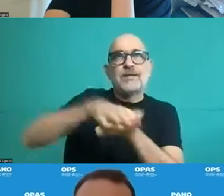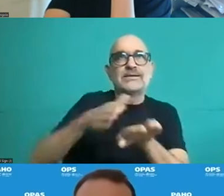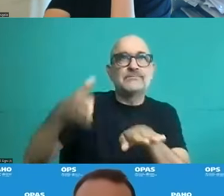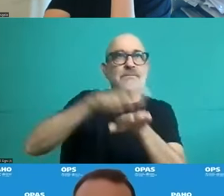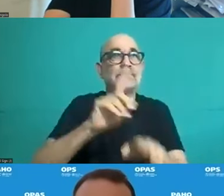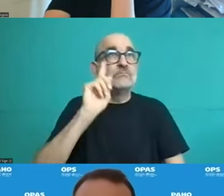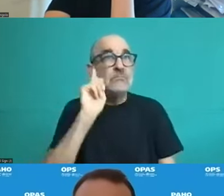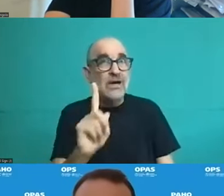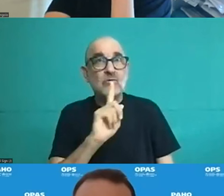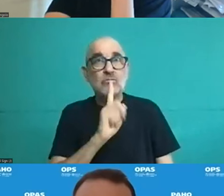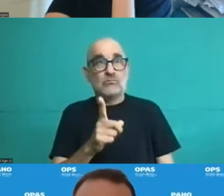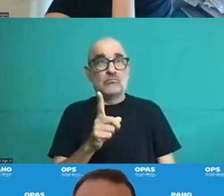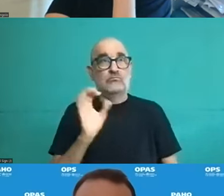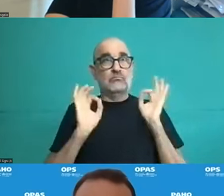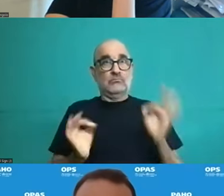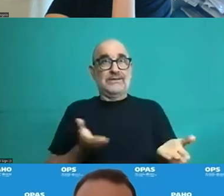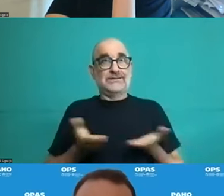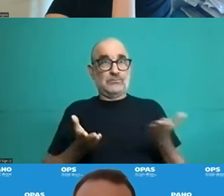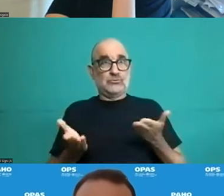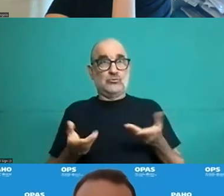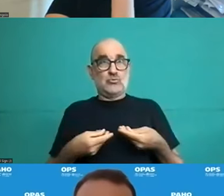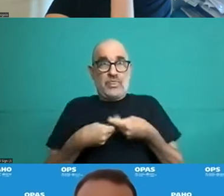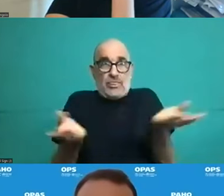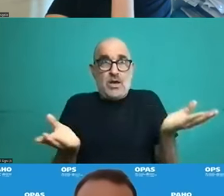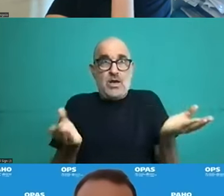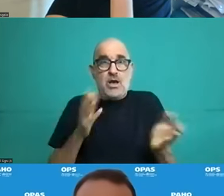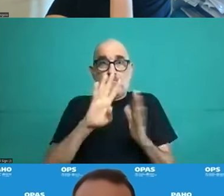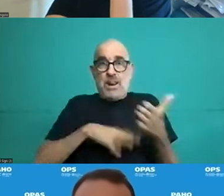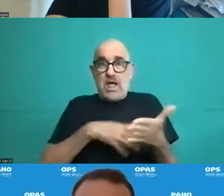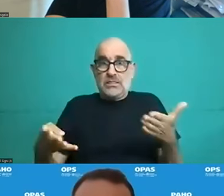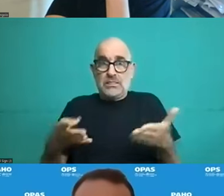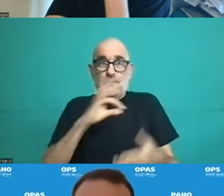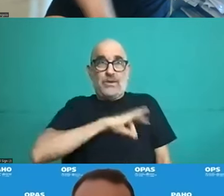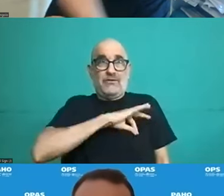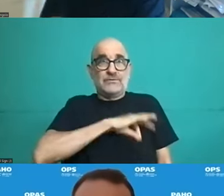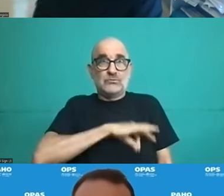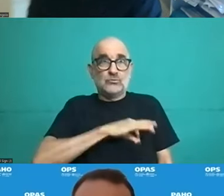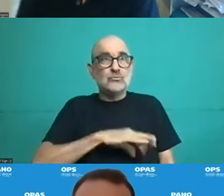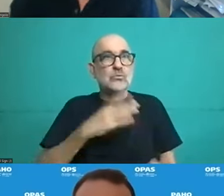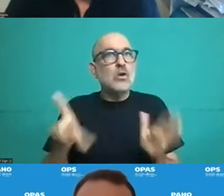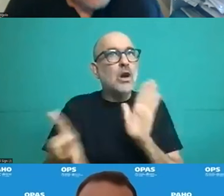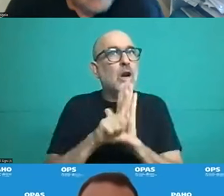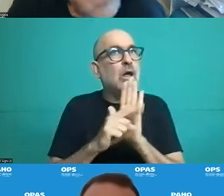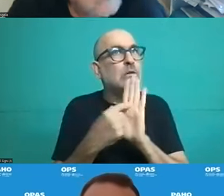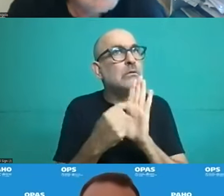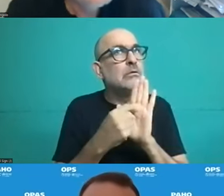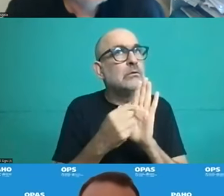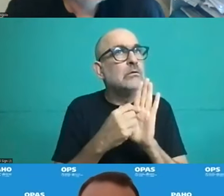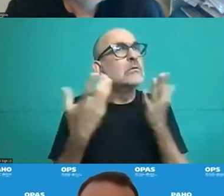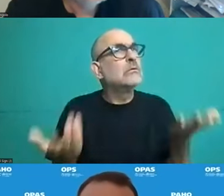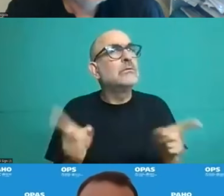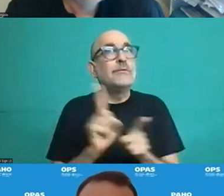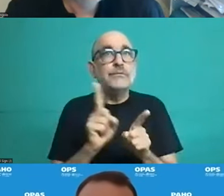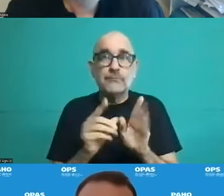at the end of the day, they become the charge for additional services to premiums to assure